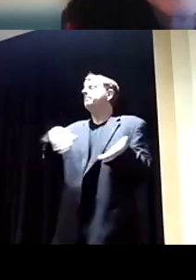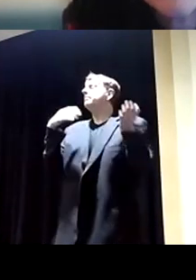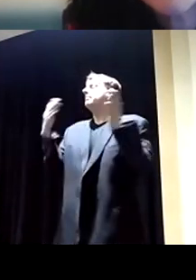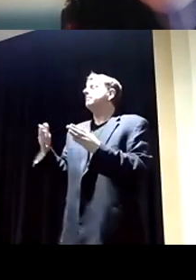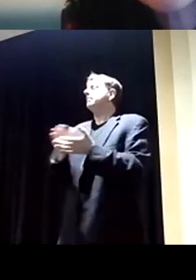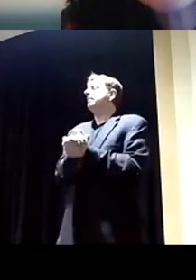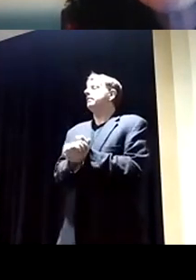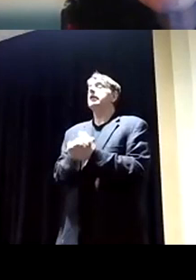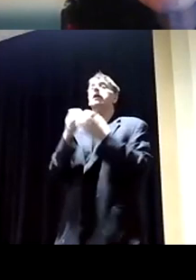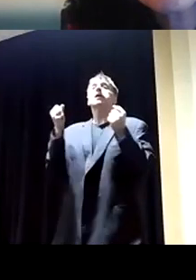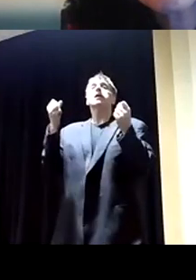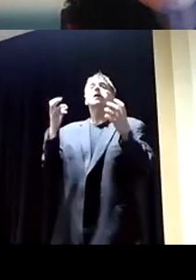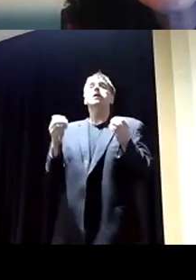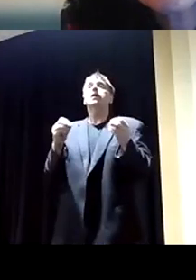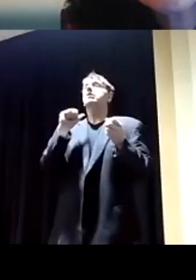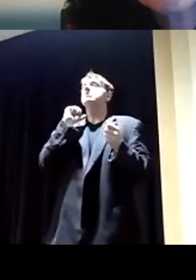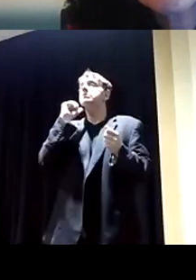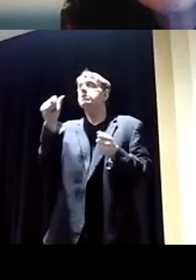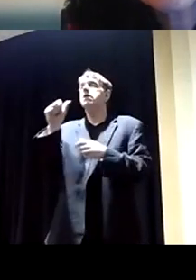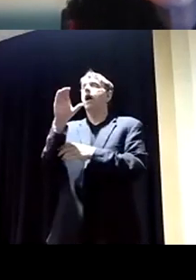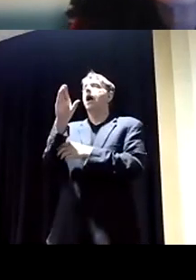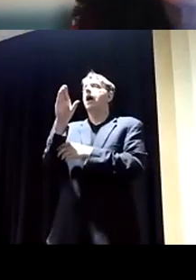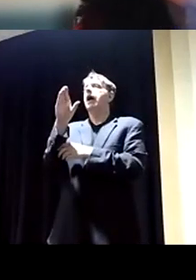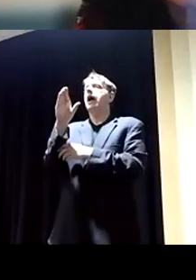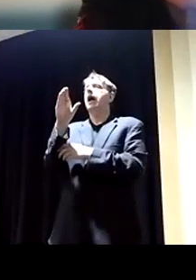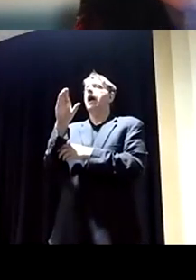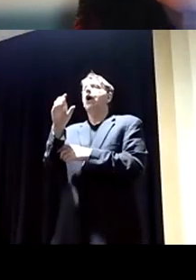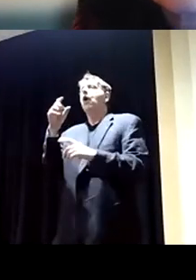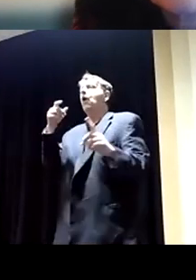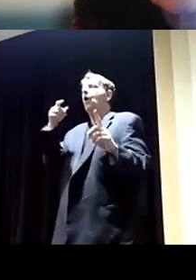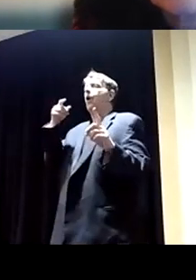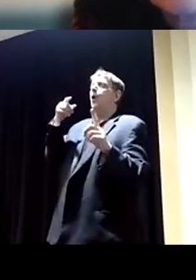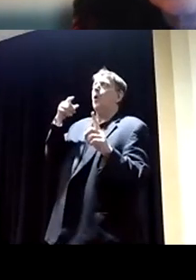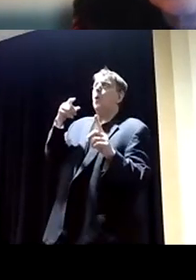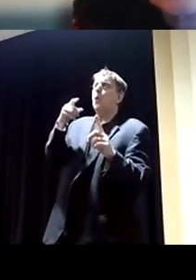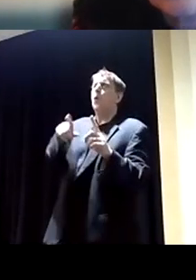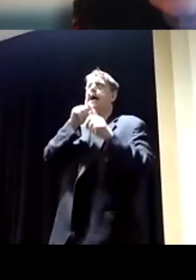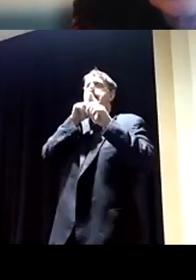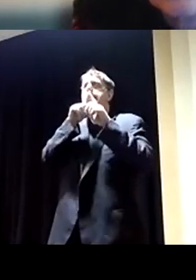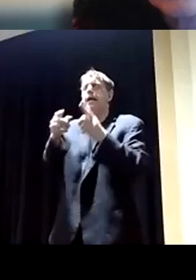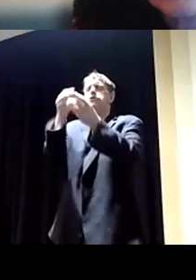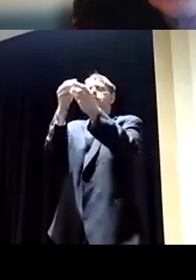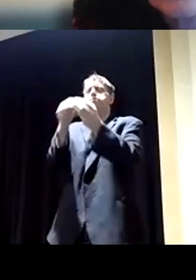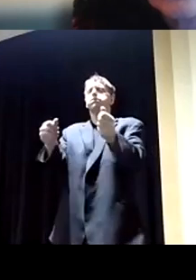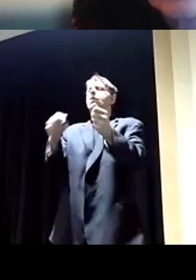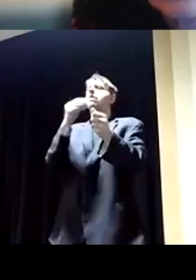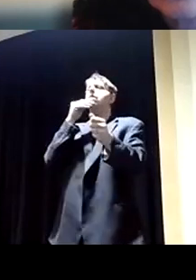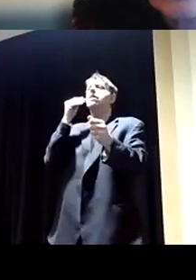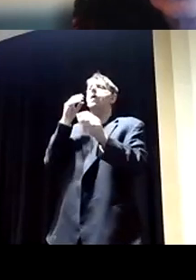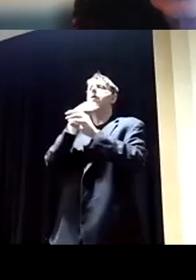So there's not a silver bullet to cure homelessness. It's a systemic issue.